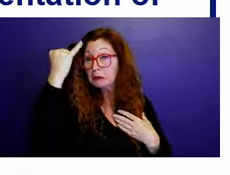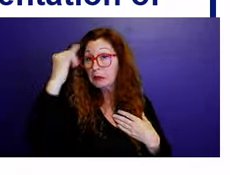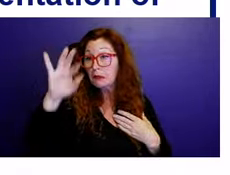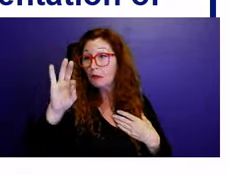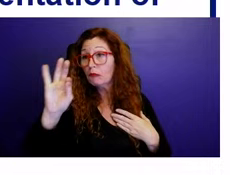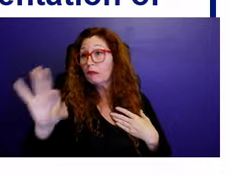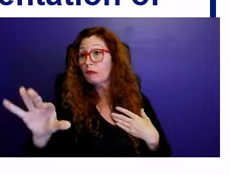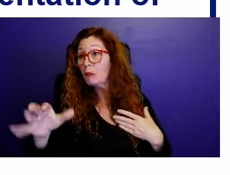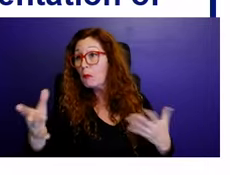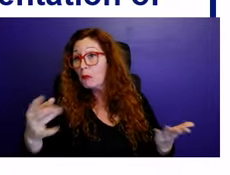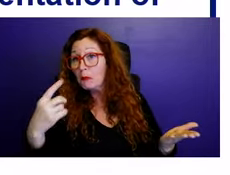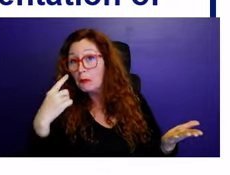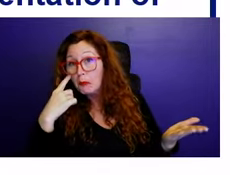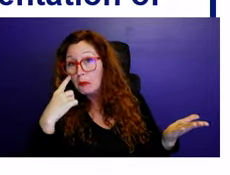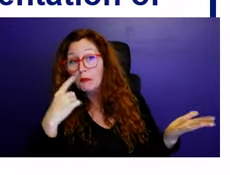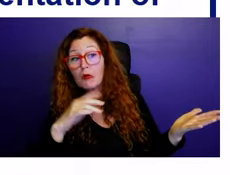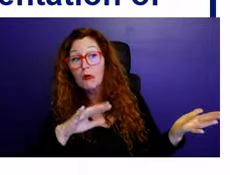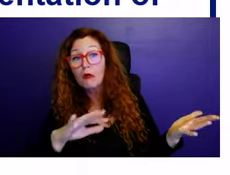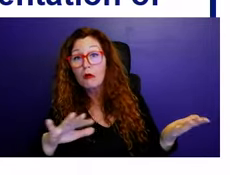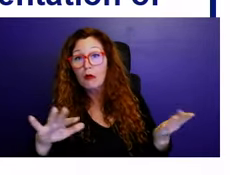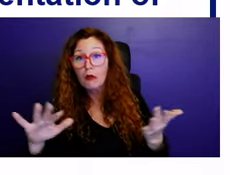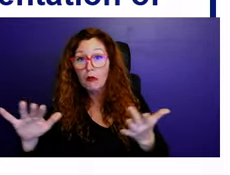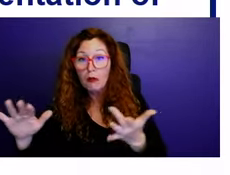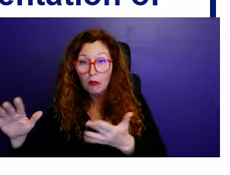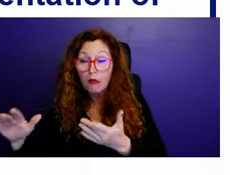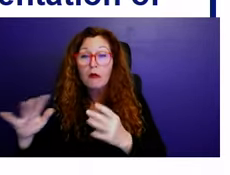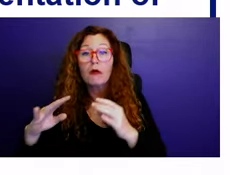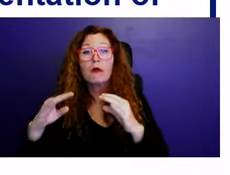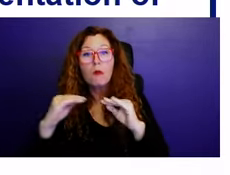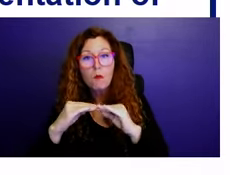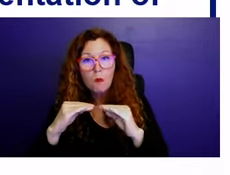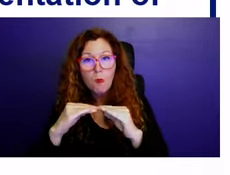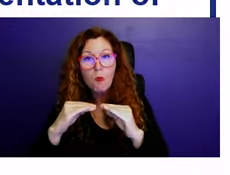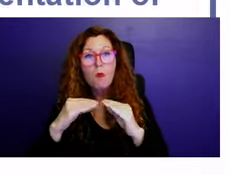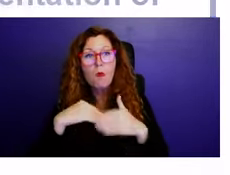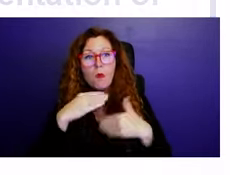would be brought back to this commission, um, for direction at that time.